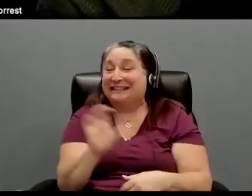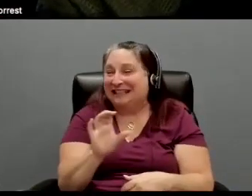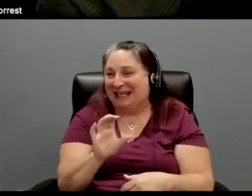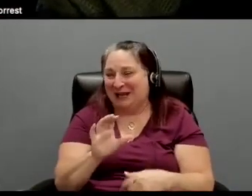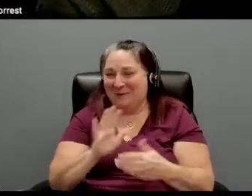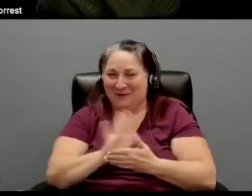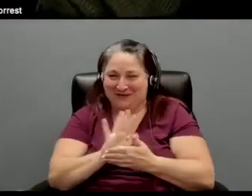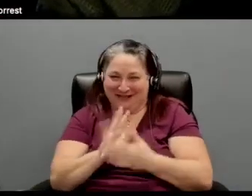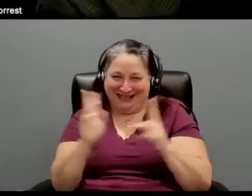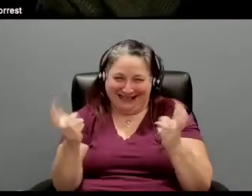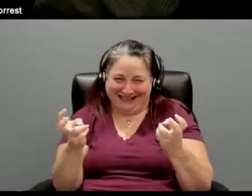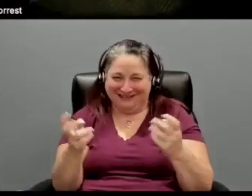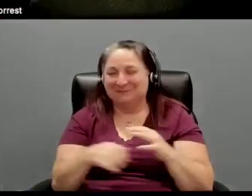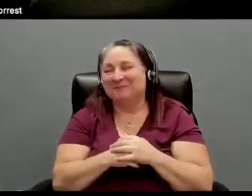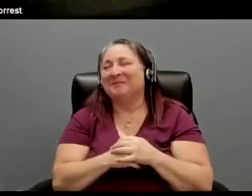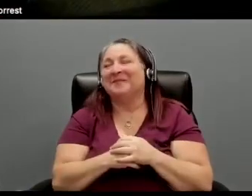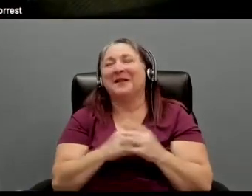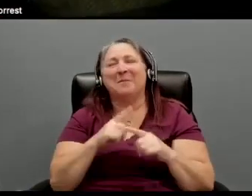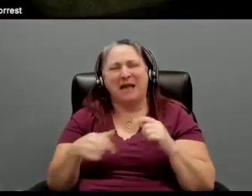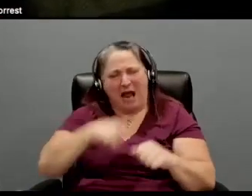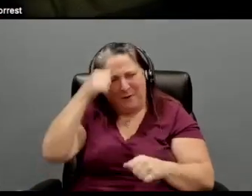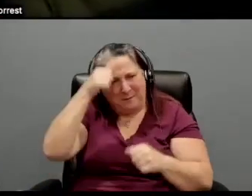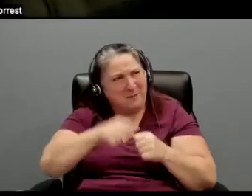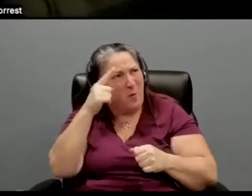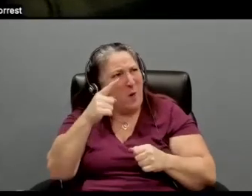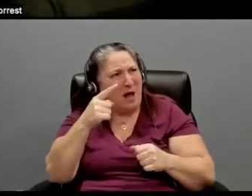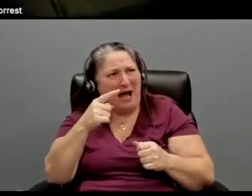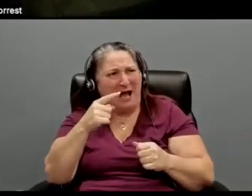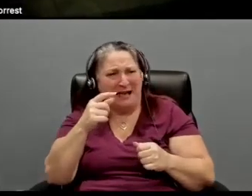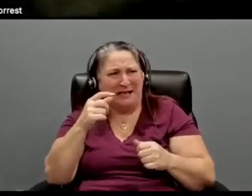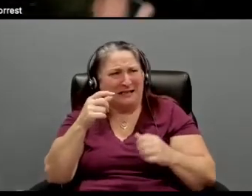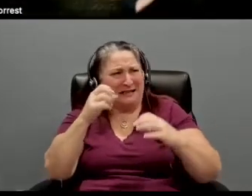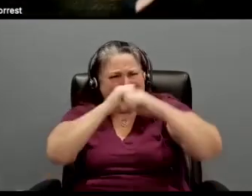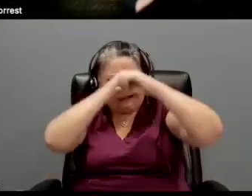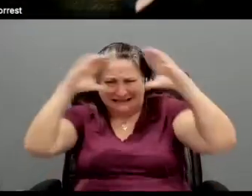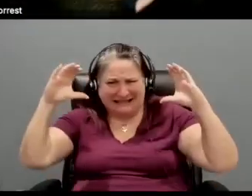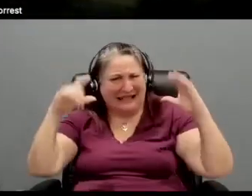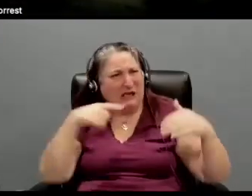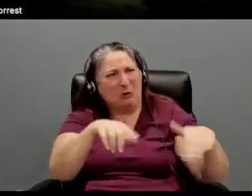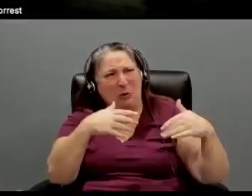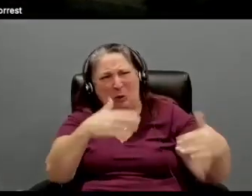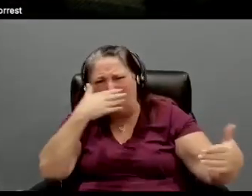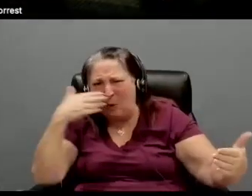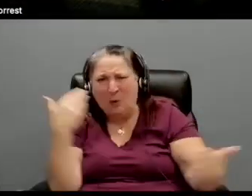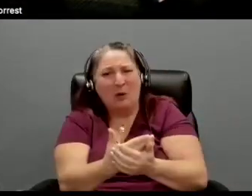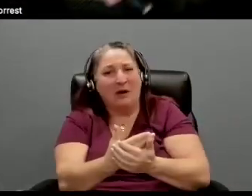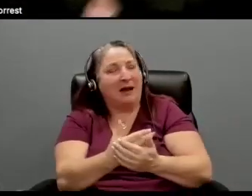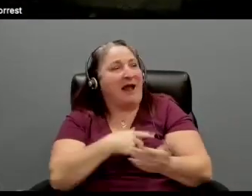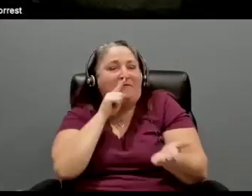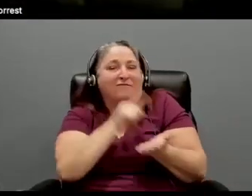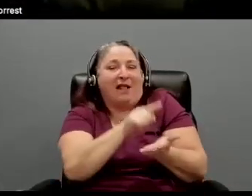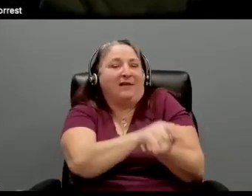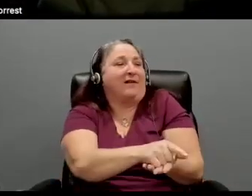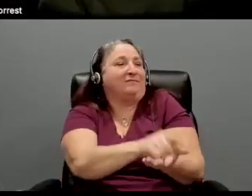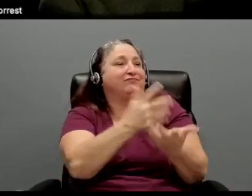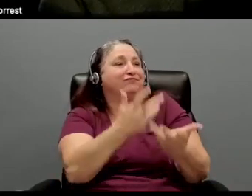And I just remember one scene in which you lit the hell out of it. was so good. And, and I fell in love with you just in that